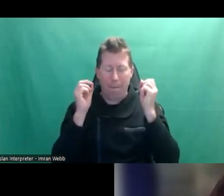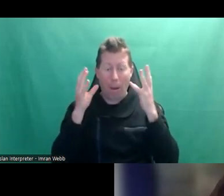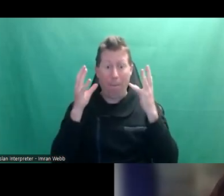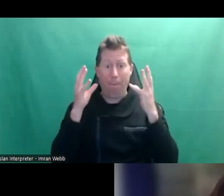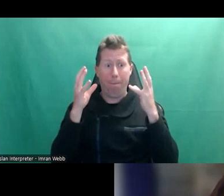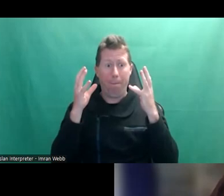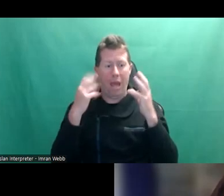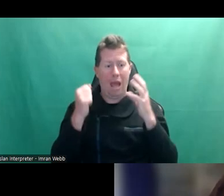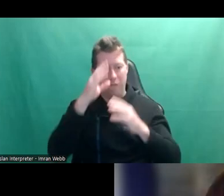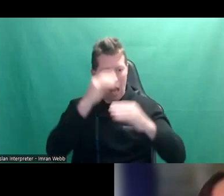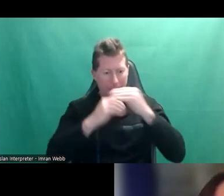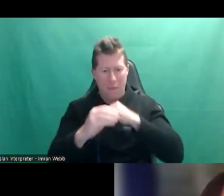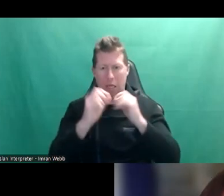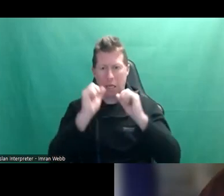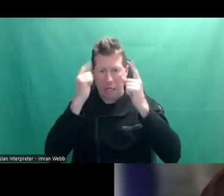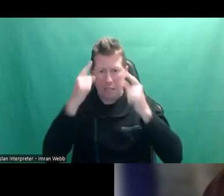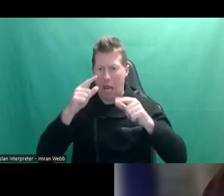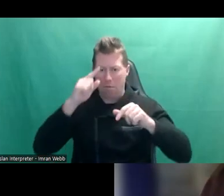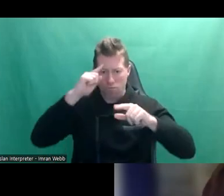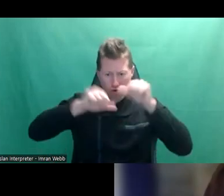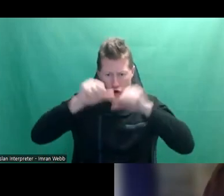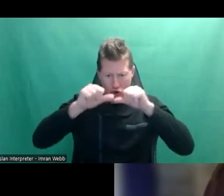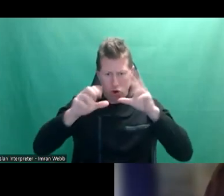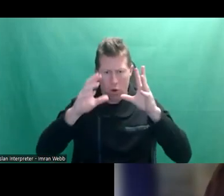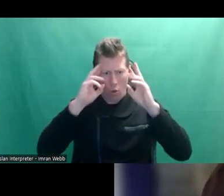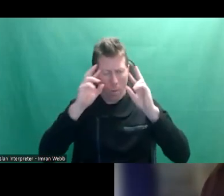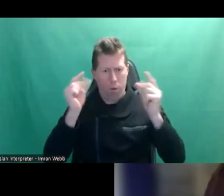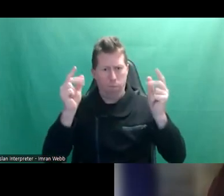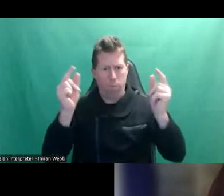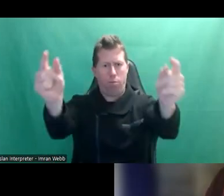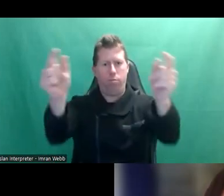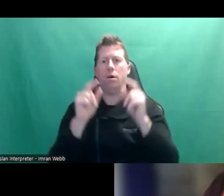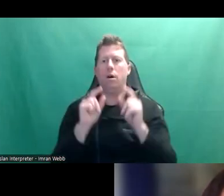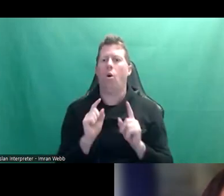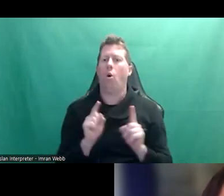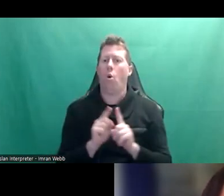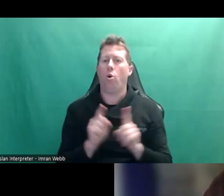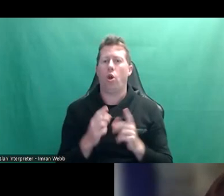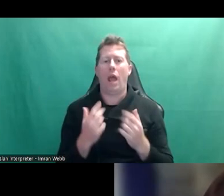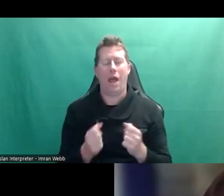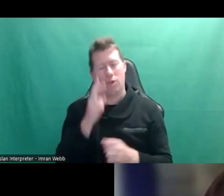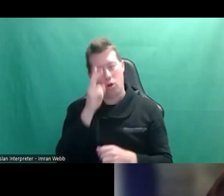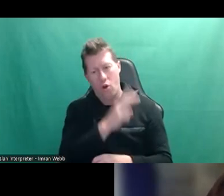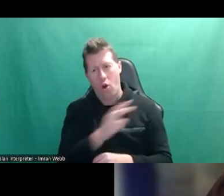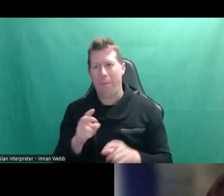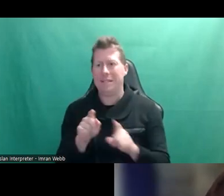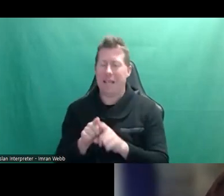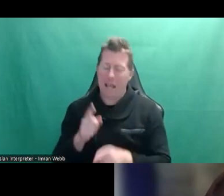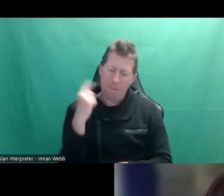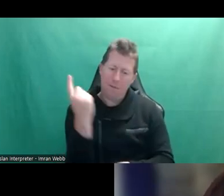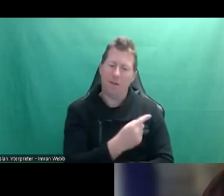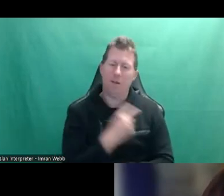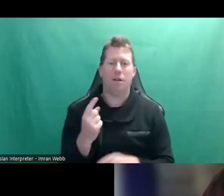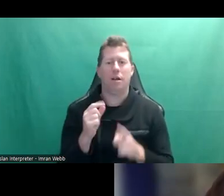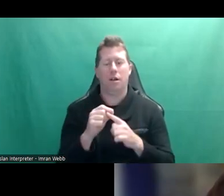and more understanding and you're processing things much quicker. Now, as well as that, there's also things that are common in puberty. This isn't, you know, a few